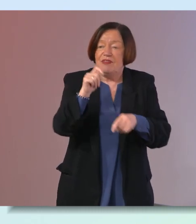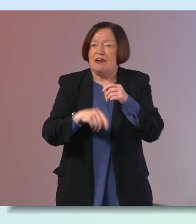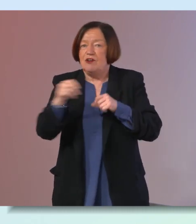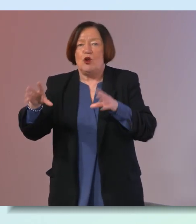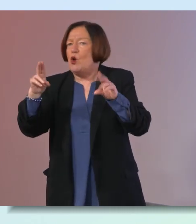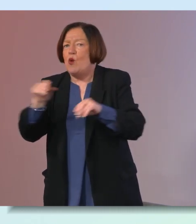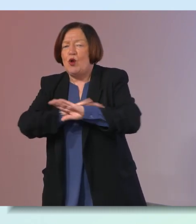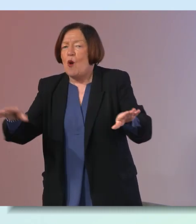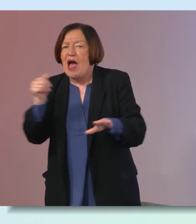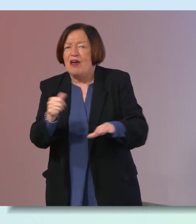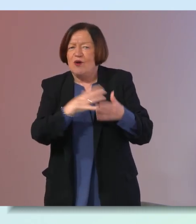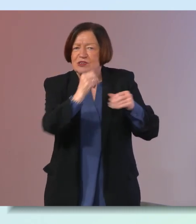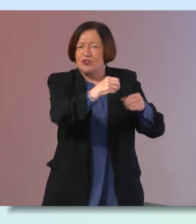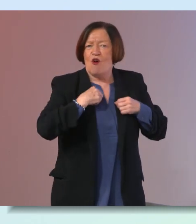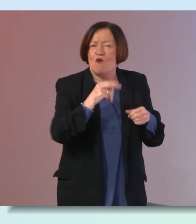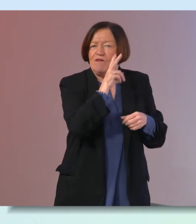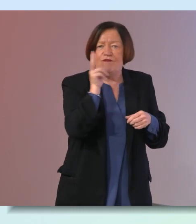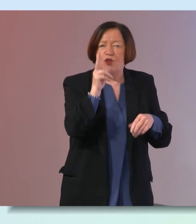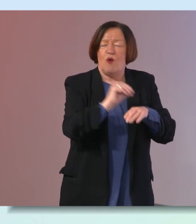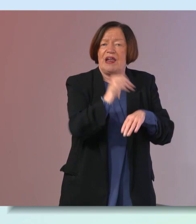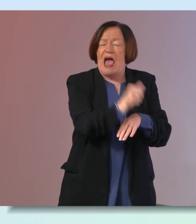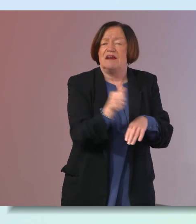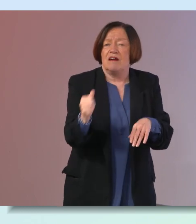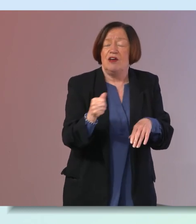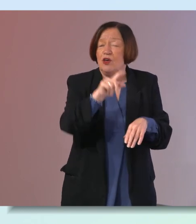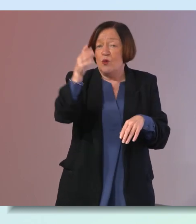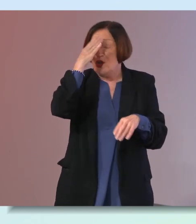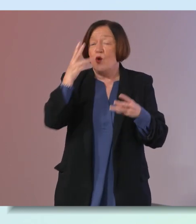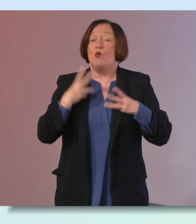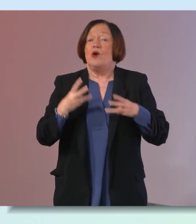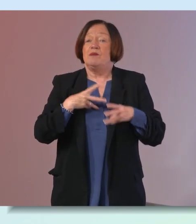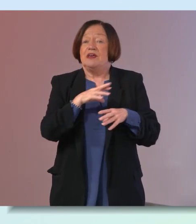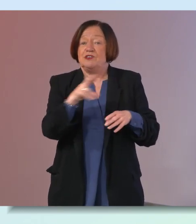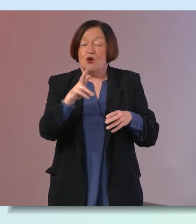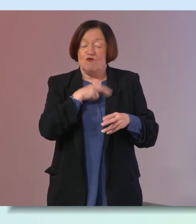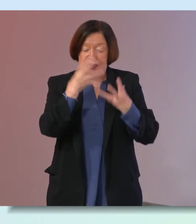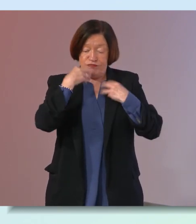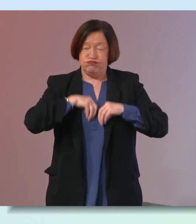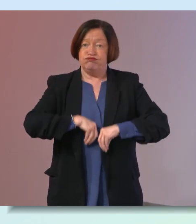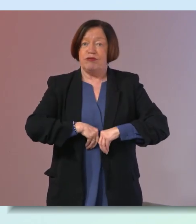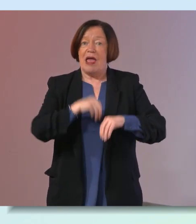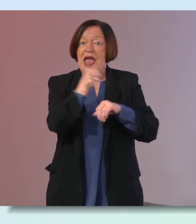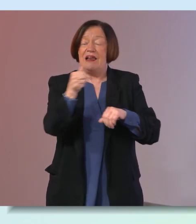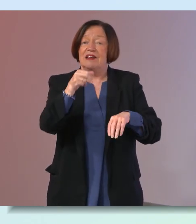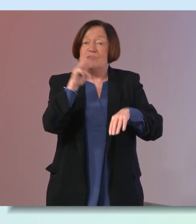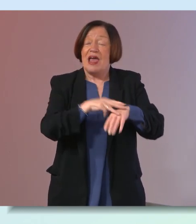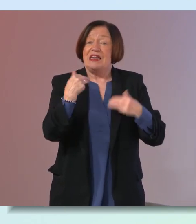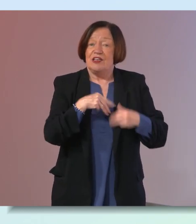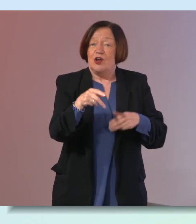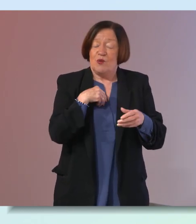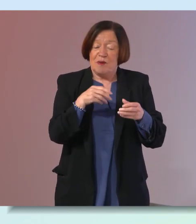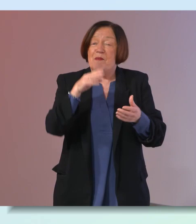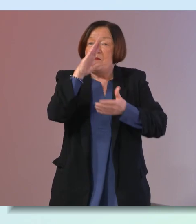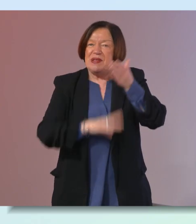shouldn't have any alcohol at all what's your own view on alcohol well what we know is that women don't metabolize alcohol as effectively as men we're missing an